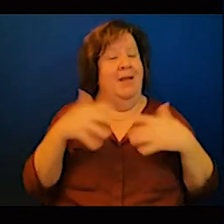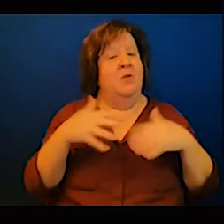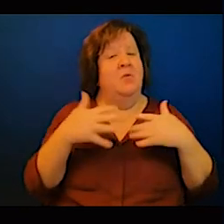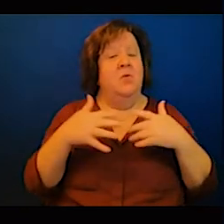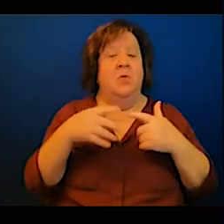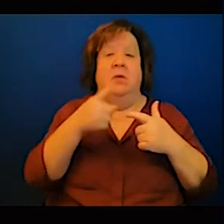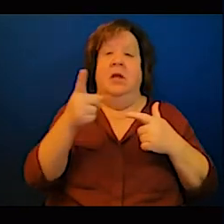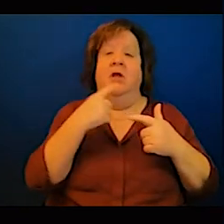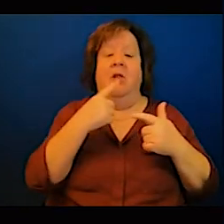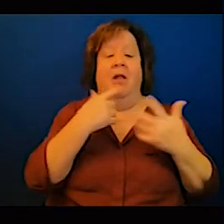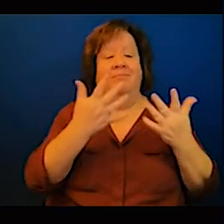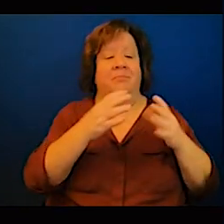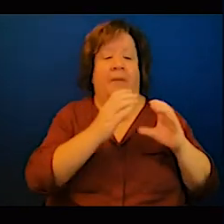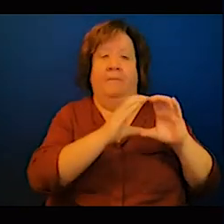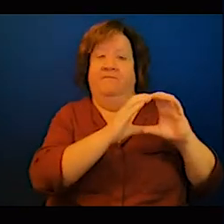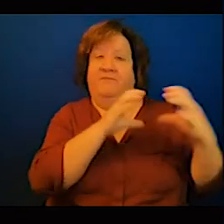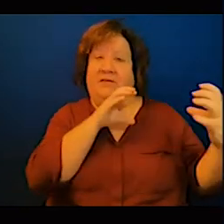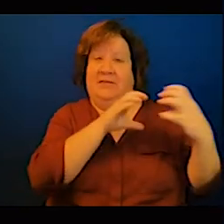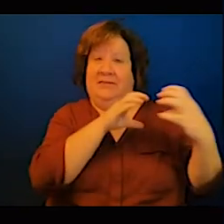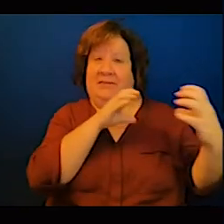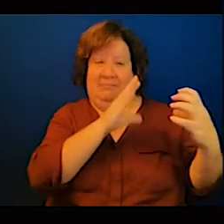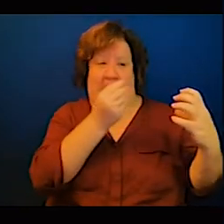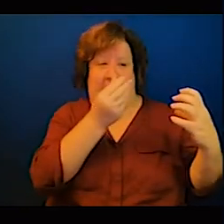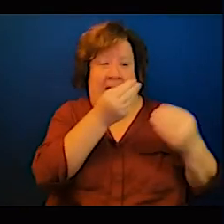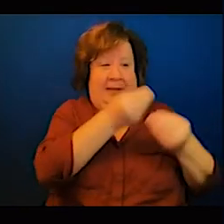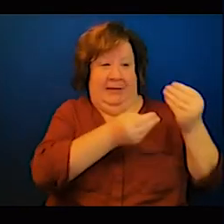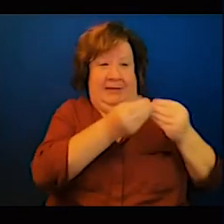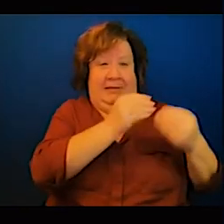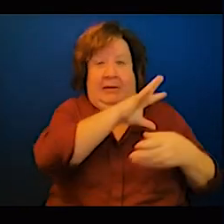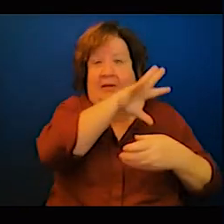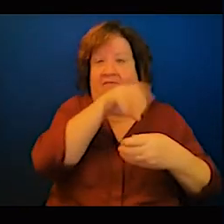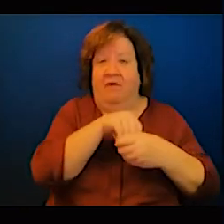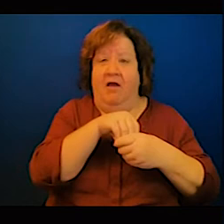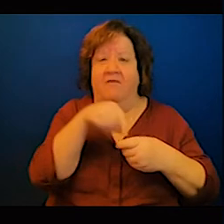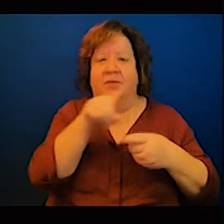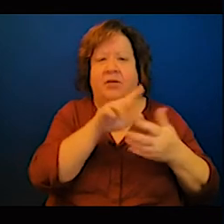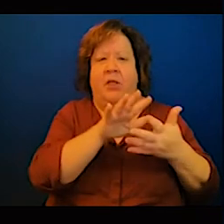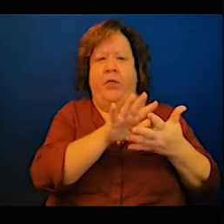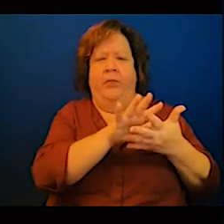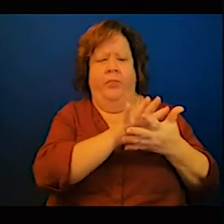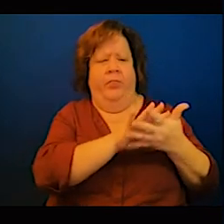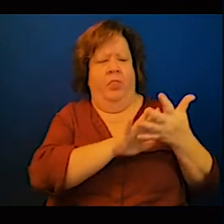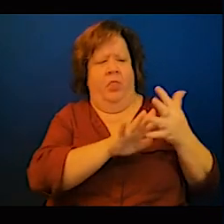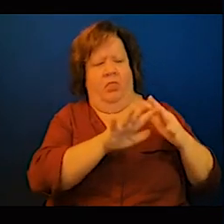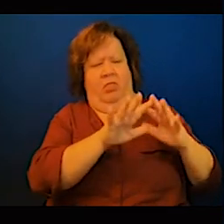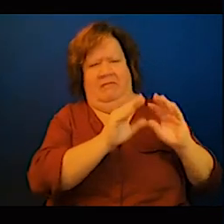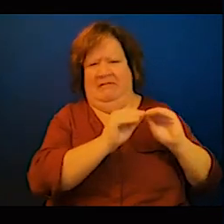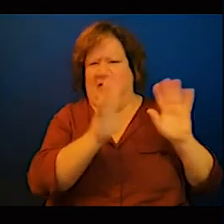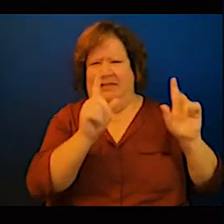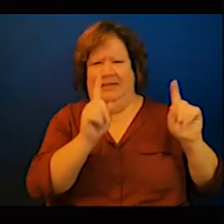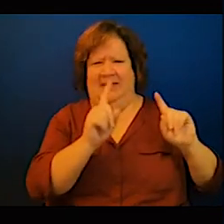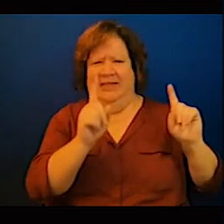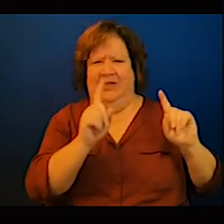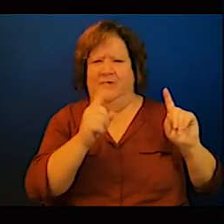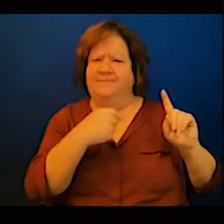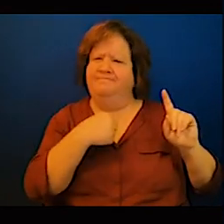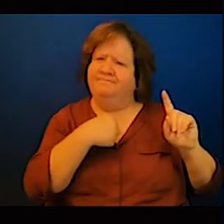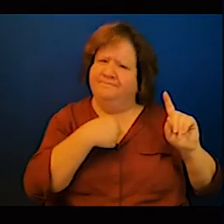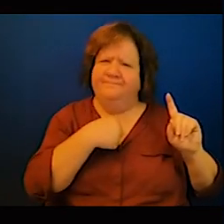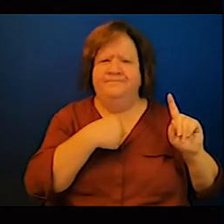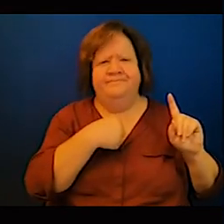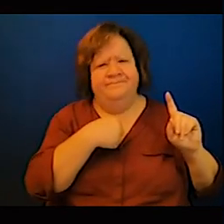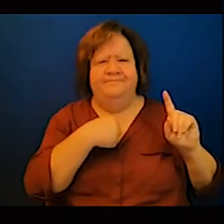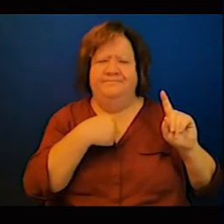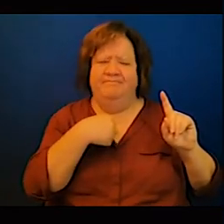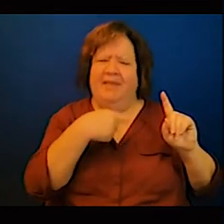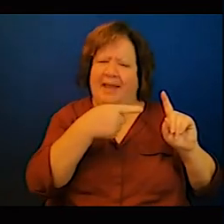using the same financing from developed countries for example on the Toby's like banks for example to get